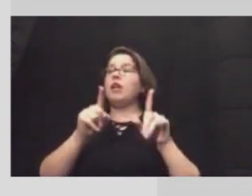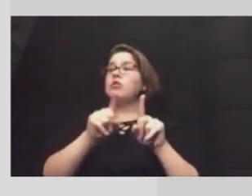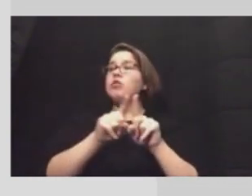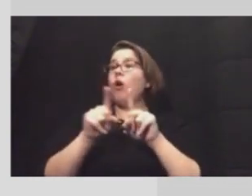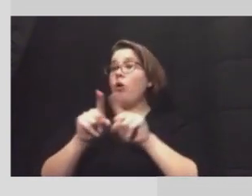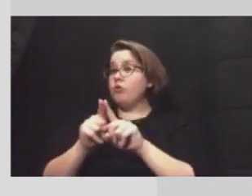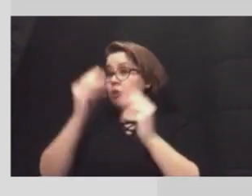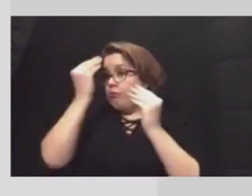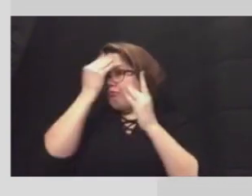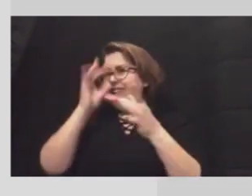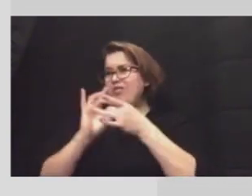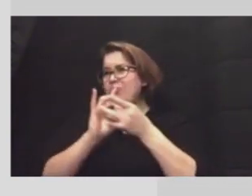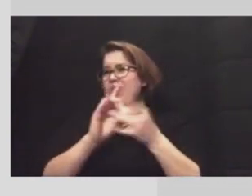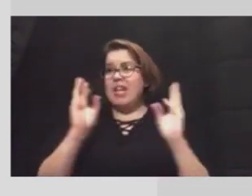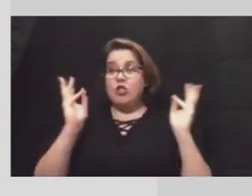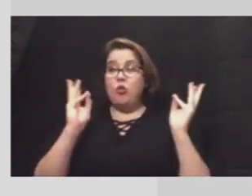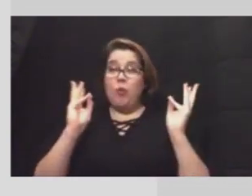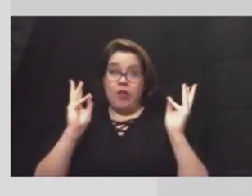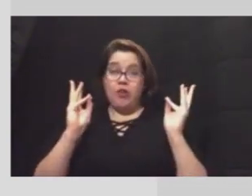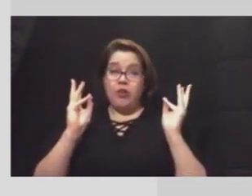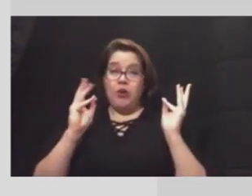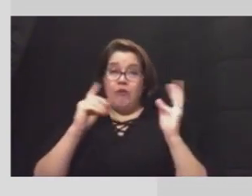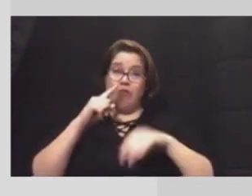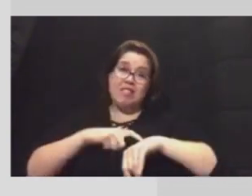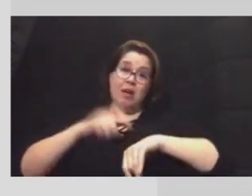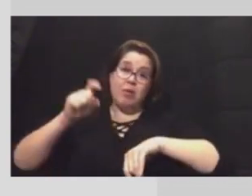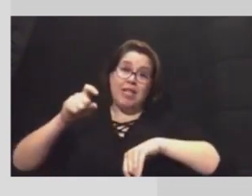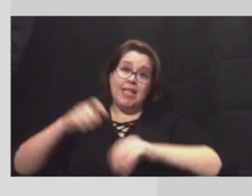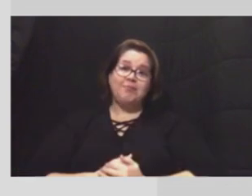updates on the weather for the time that they're they're needed.